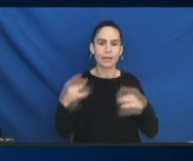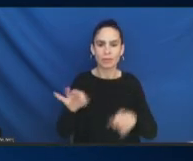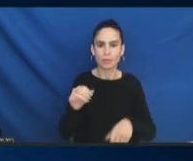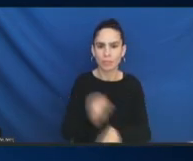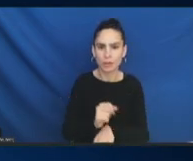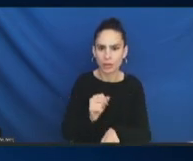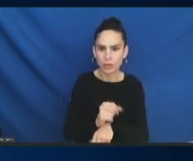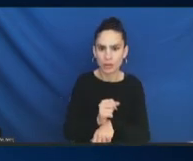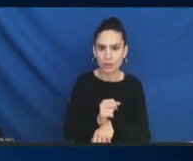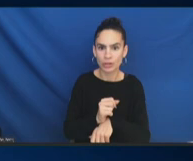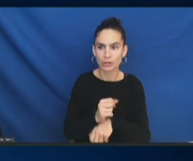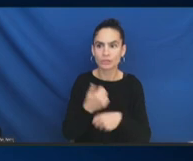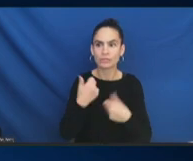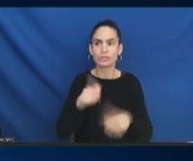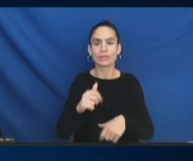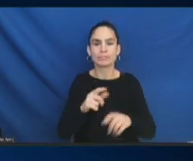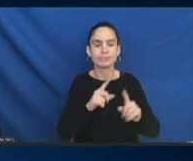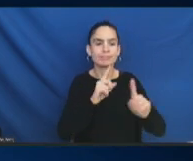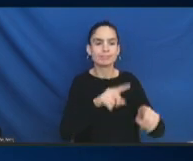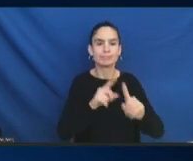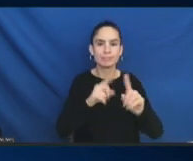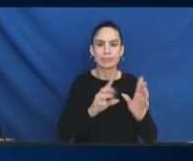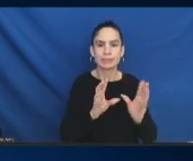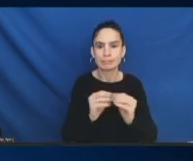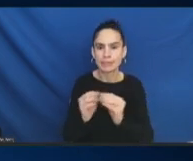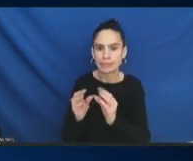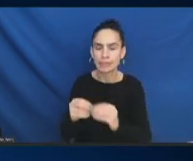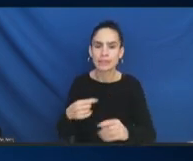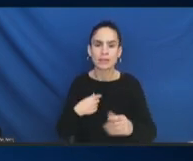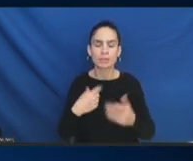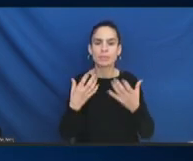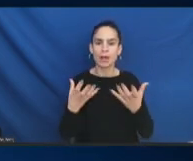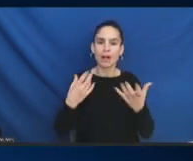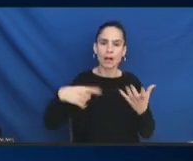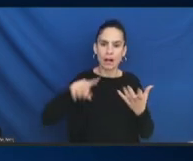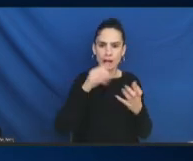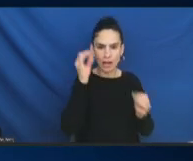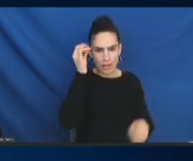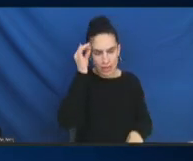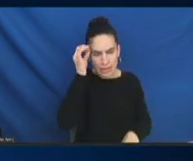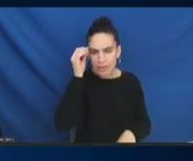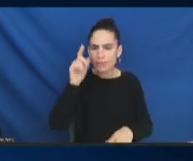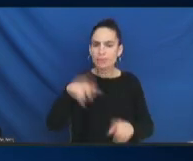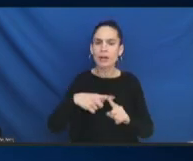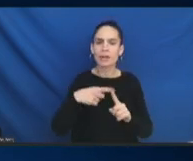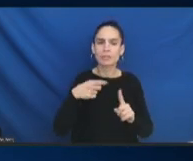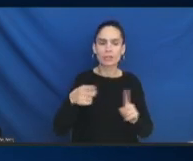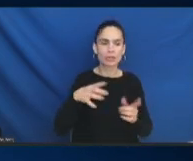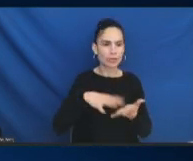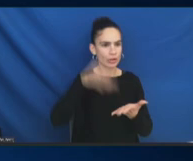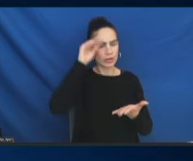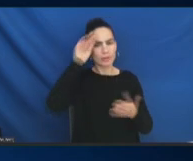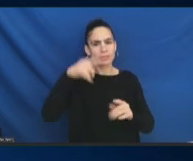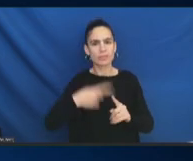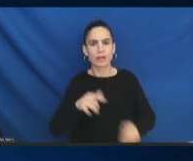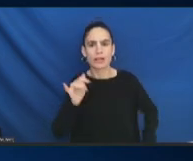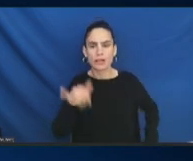I want us to think about this for a second as you all think about that committee and that subcommittee and whoever's on it.